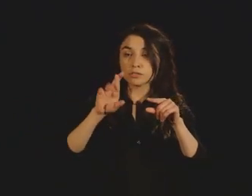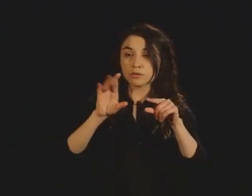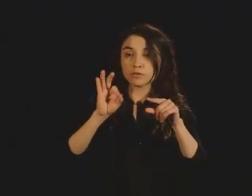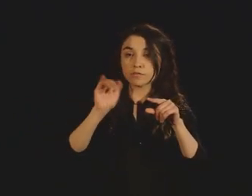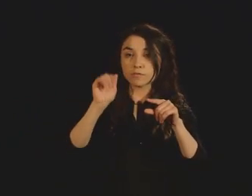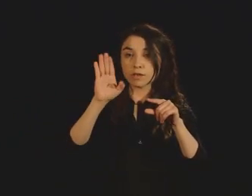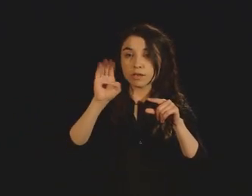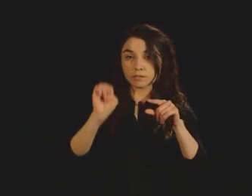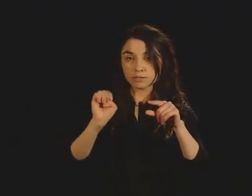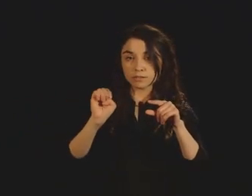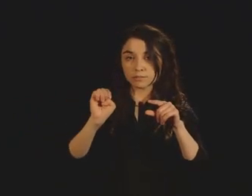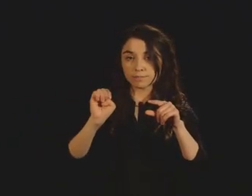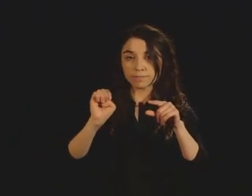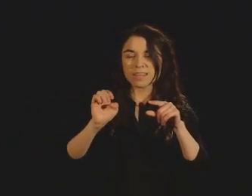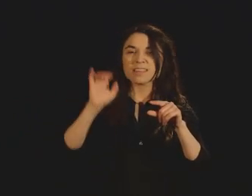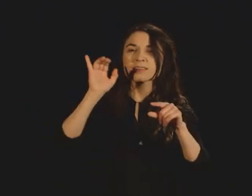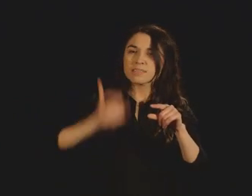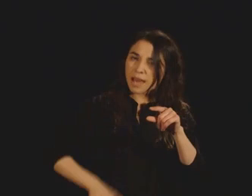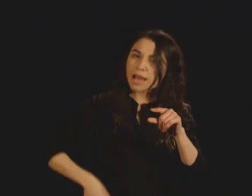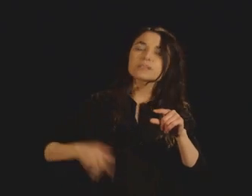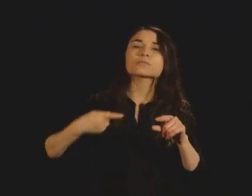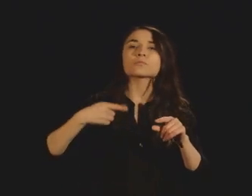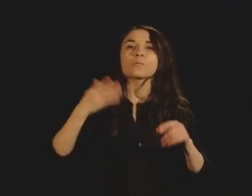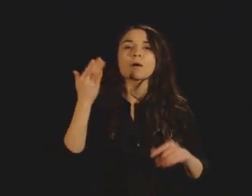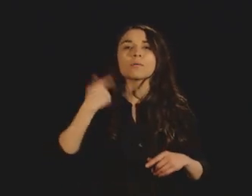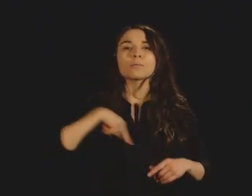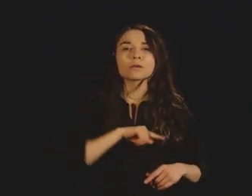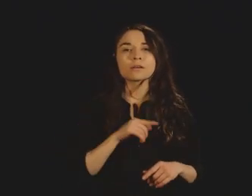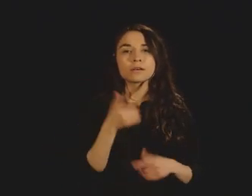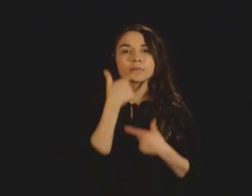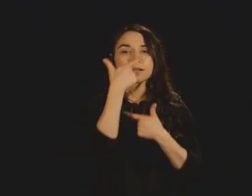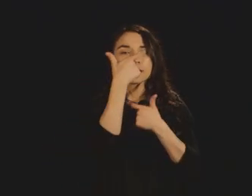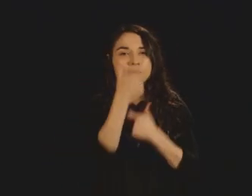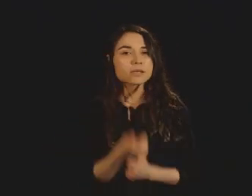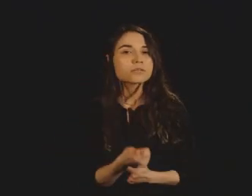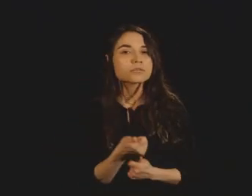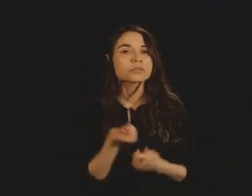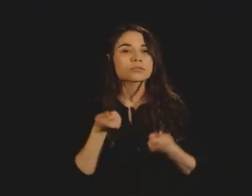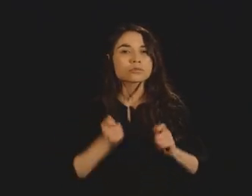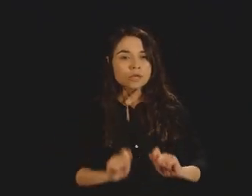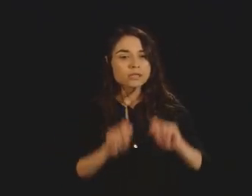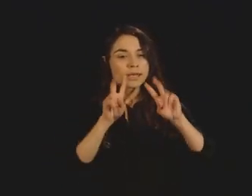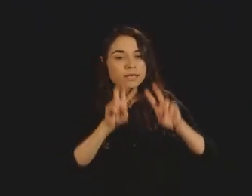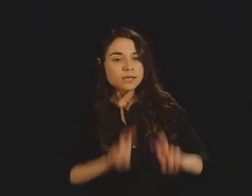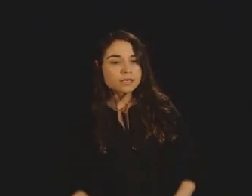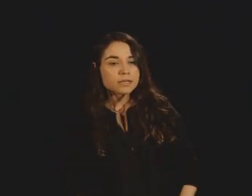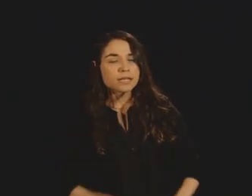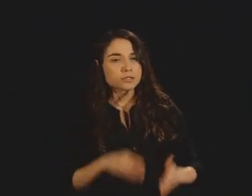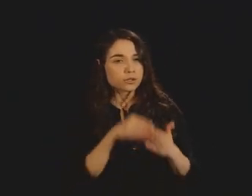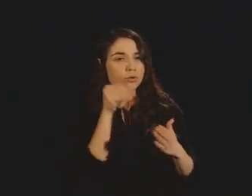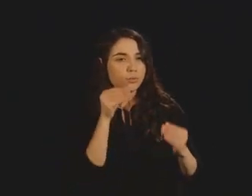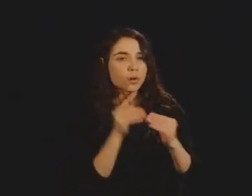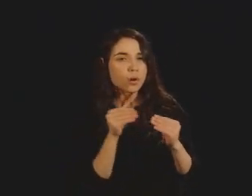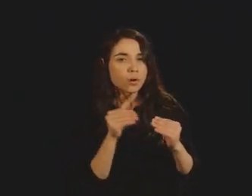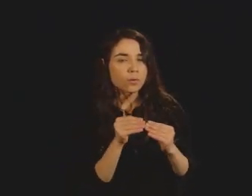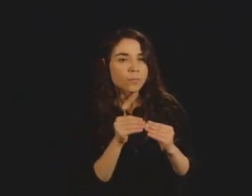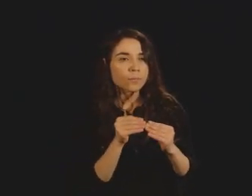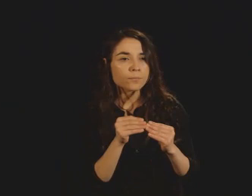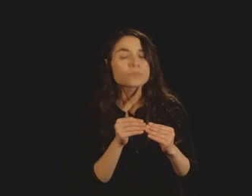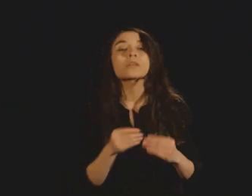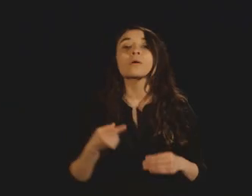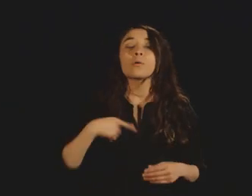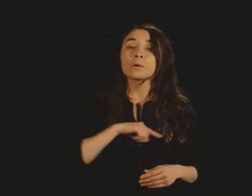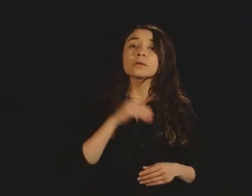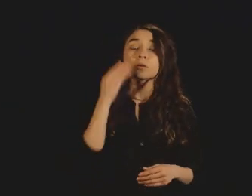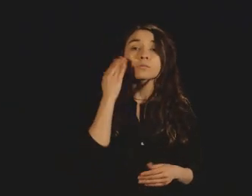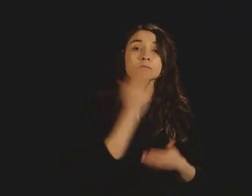And that's why we're interested in studying it. And we do know some things about it, but some things we don't know quite so well. What